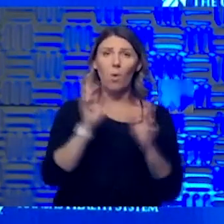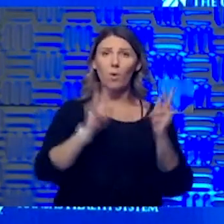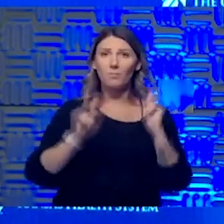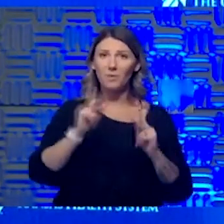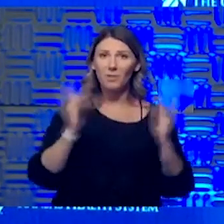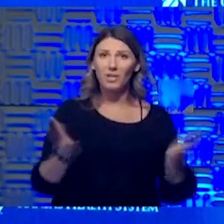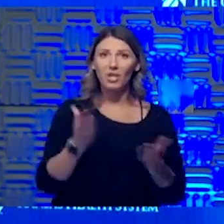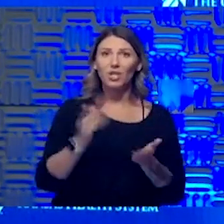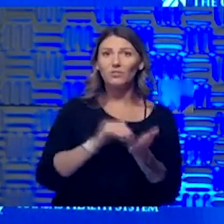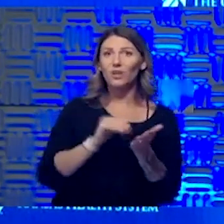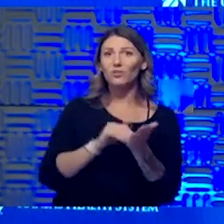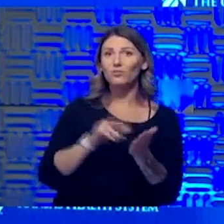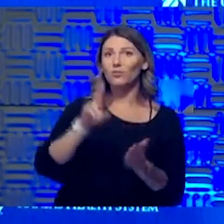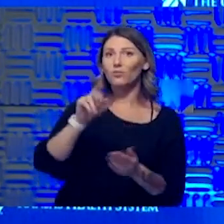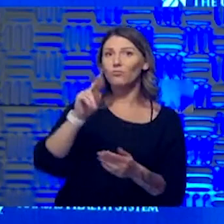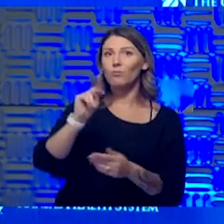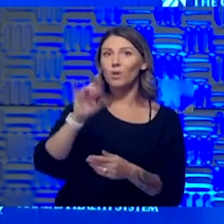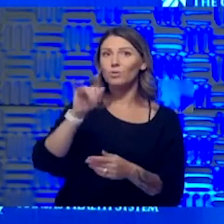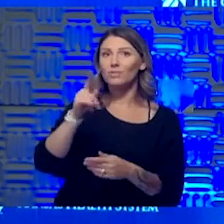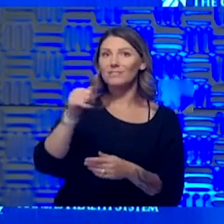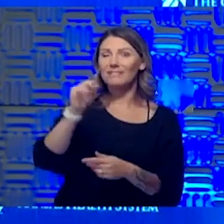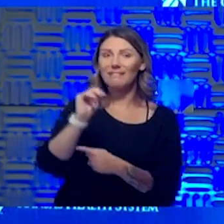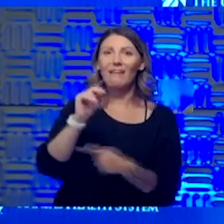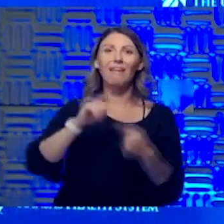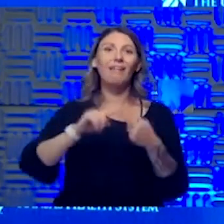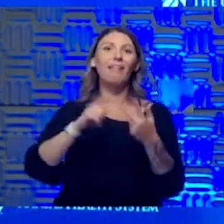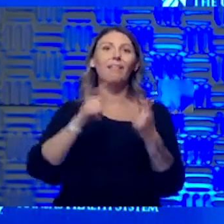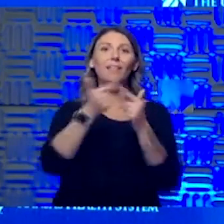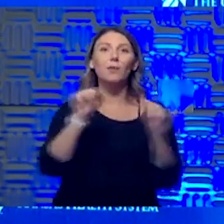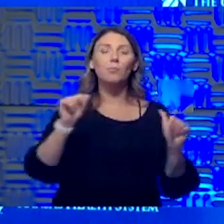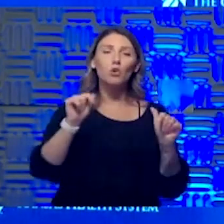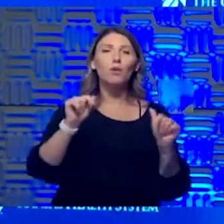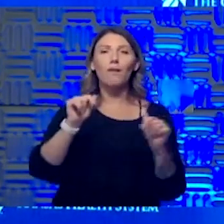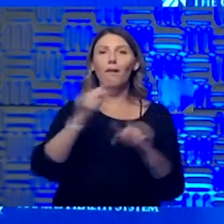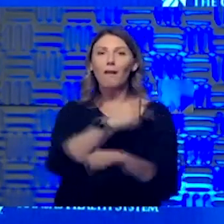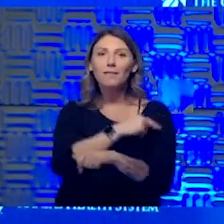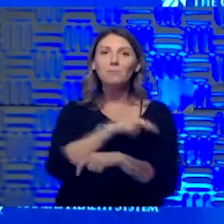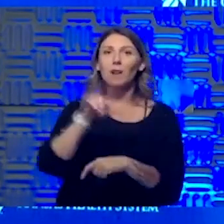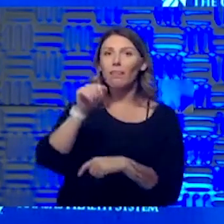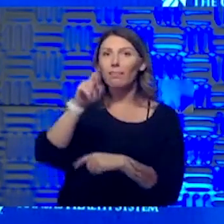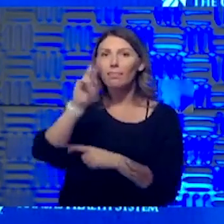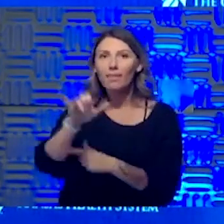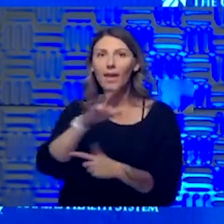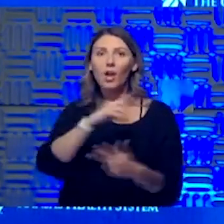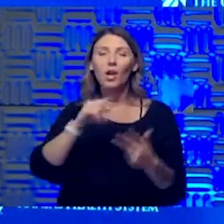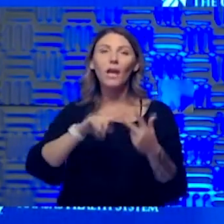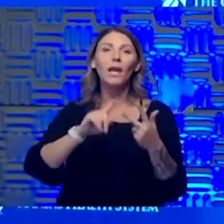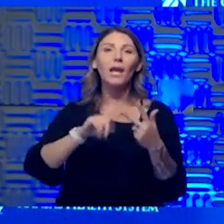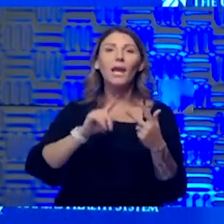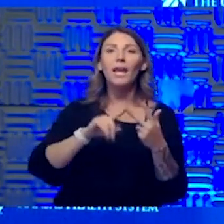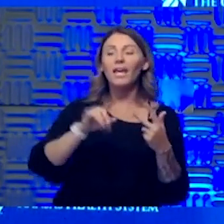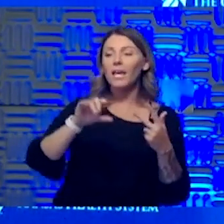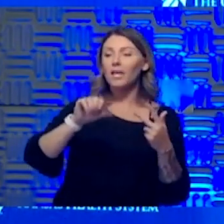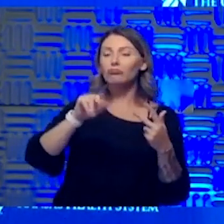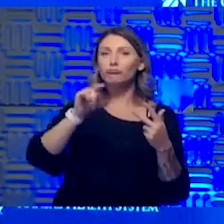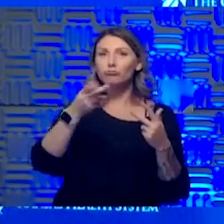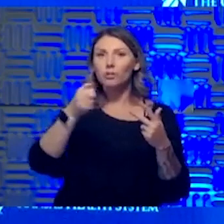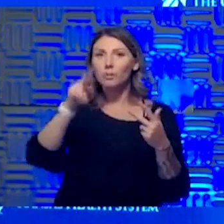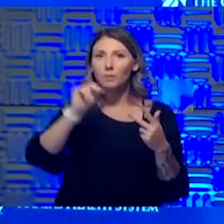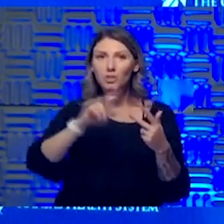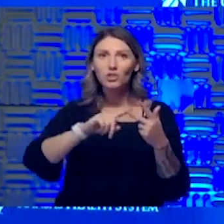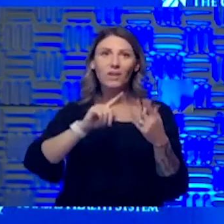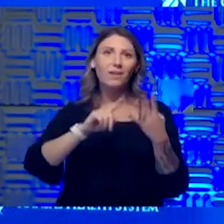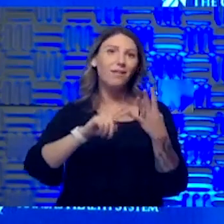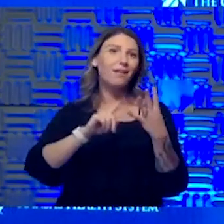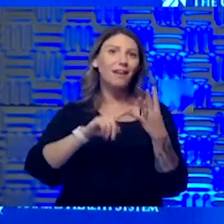Raghu Adiga from Liberty Hospital, Larry Botts from Advent Health Shiny Mission, and Mark Steele from Truman Medical Center. All chief medical